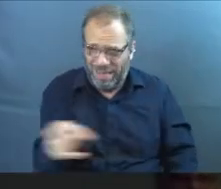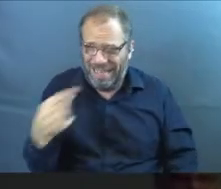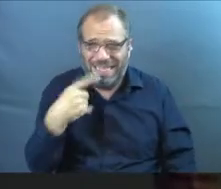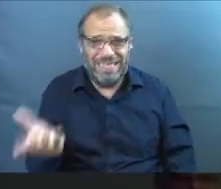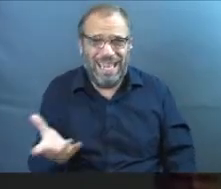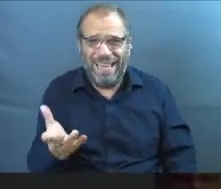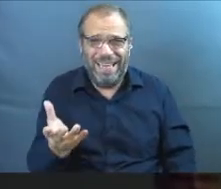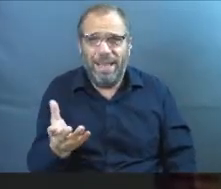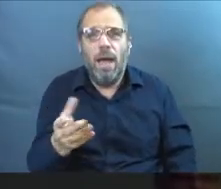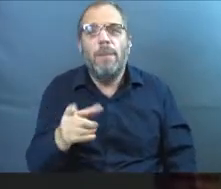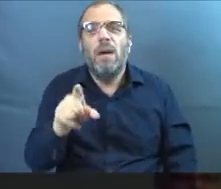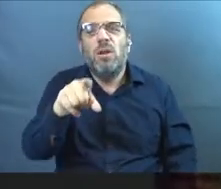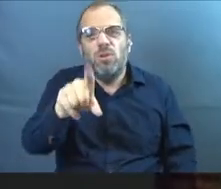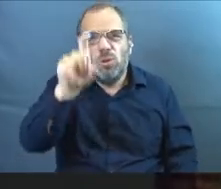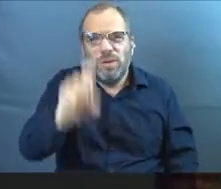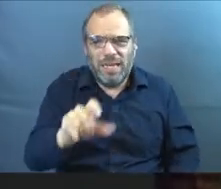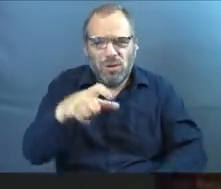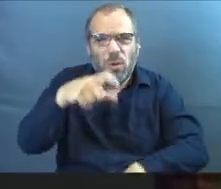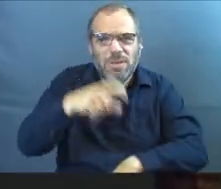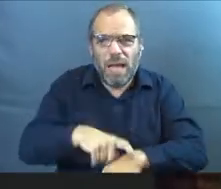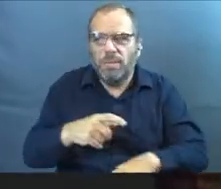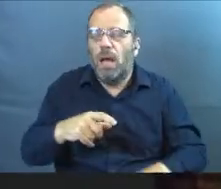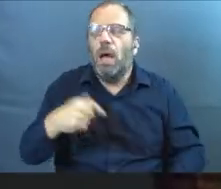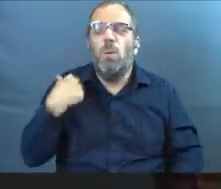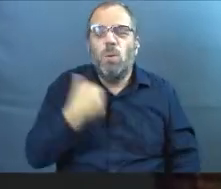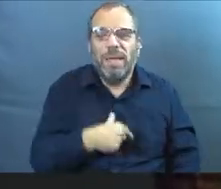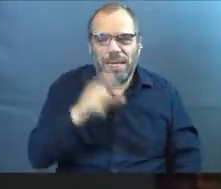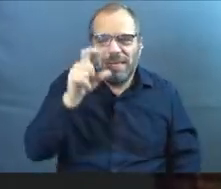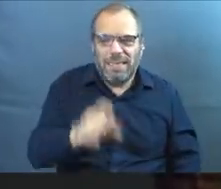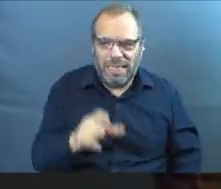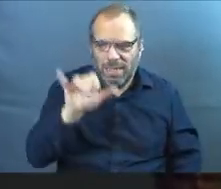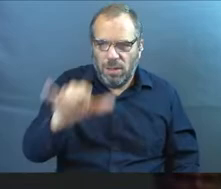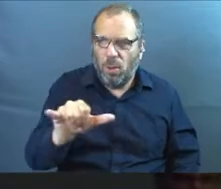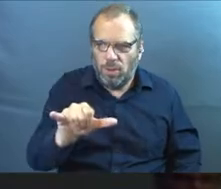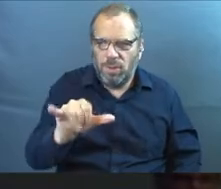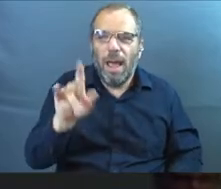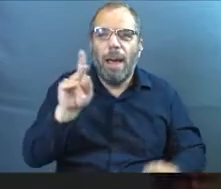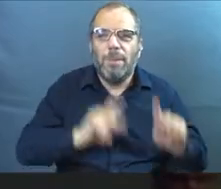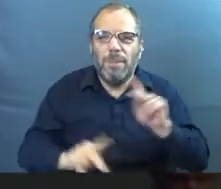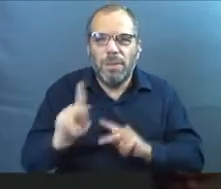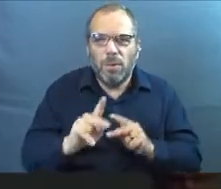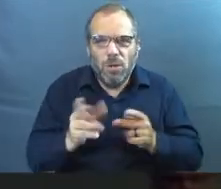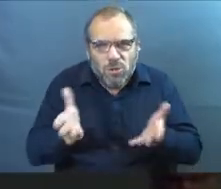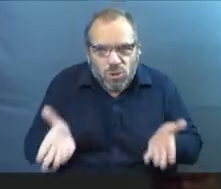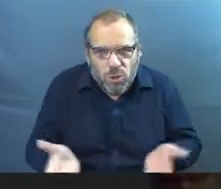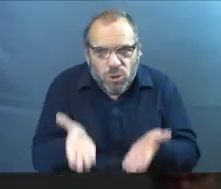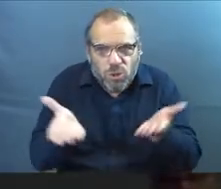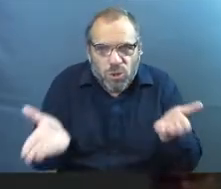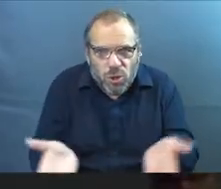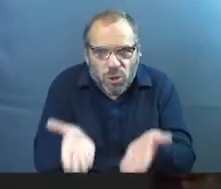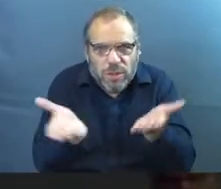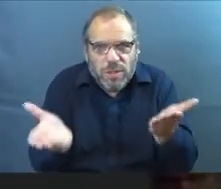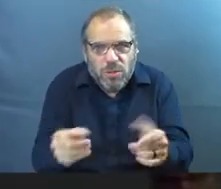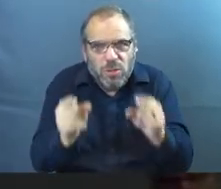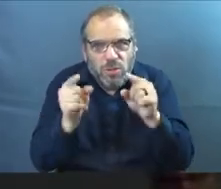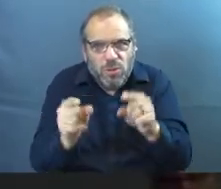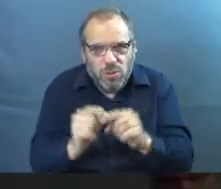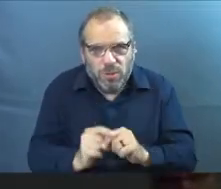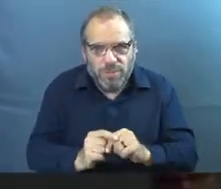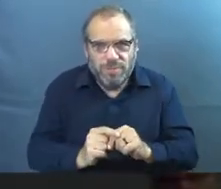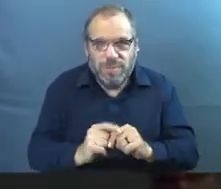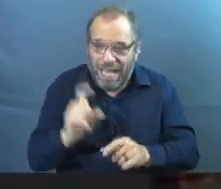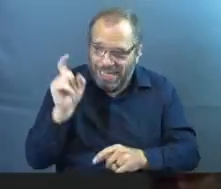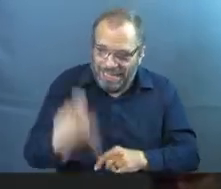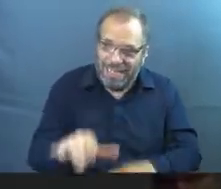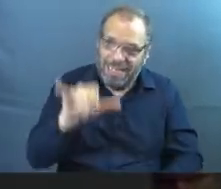but we need those moments, which means we need those people. Authentic community brings encouragement and